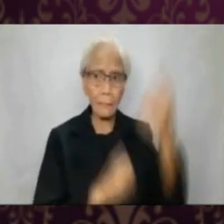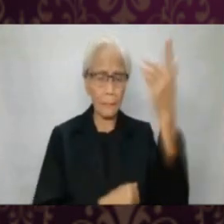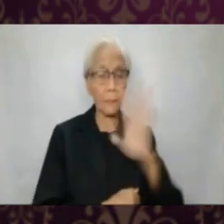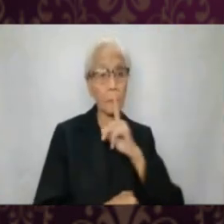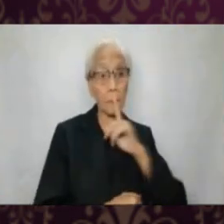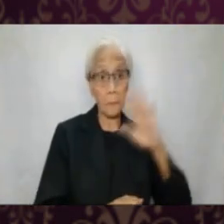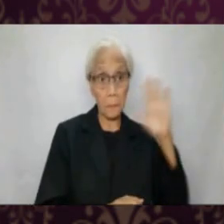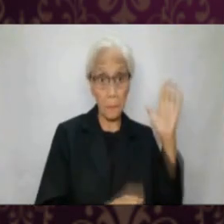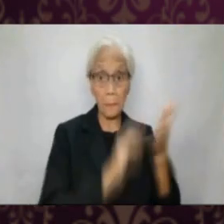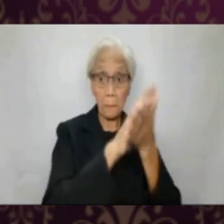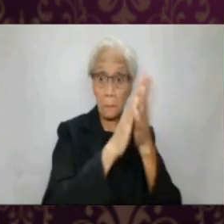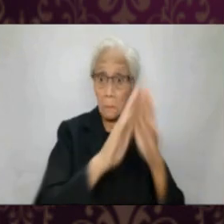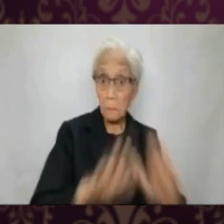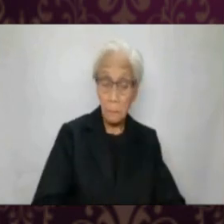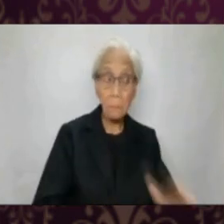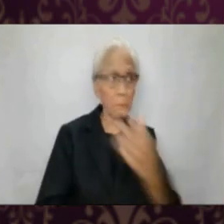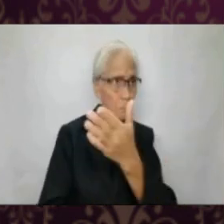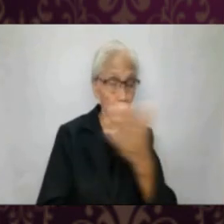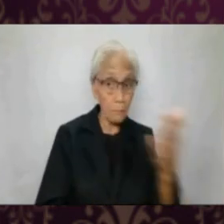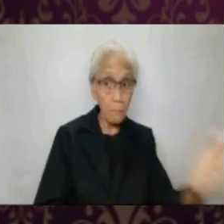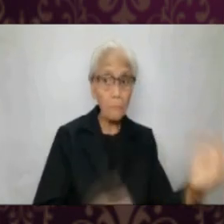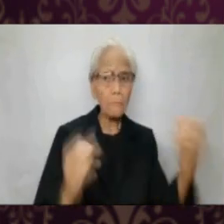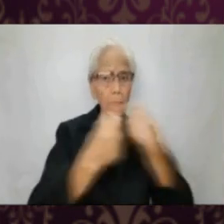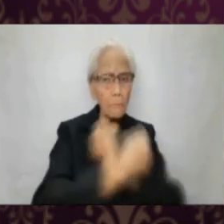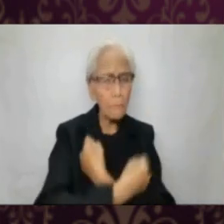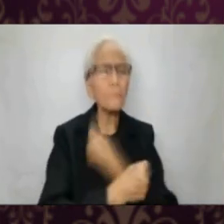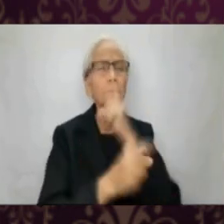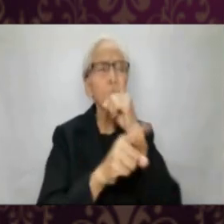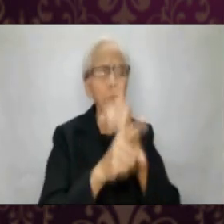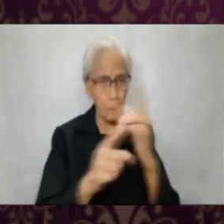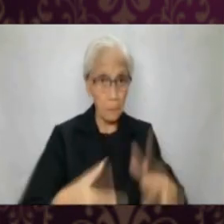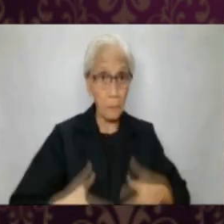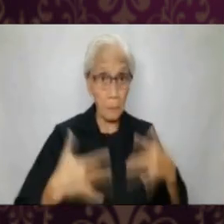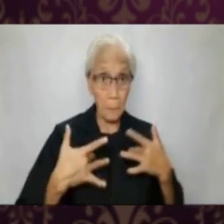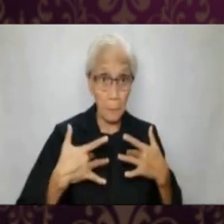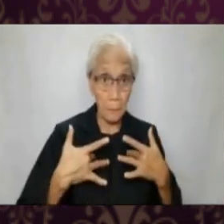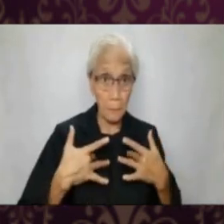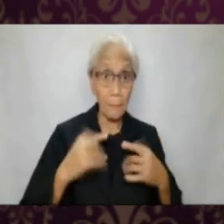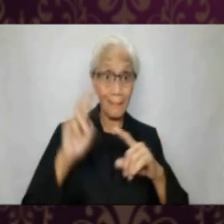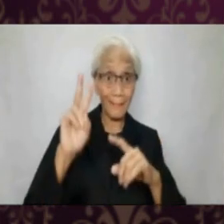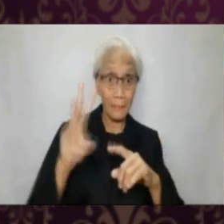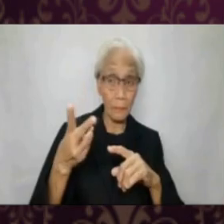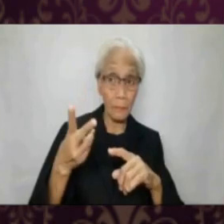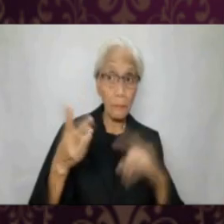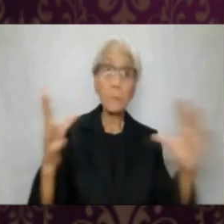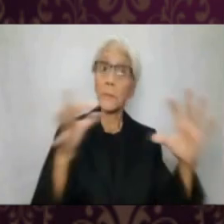words, God promises peace to those who embrace a truthful life.